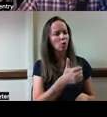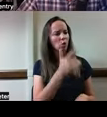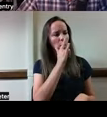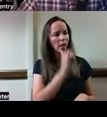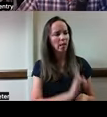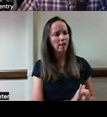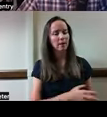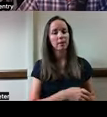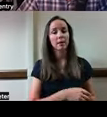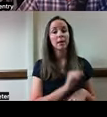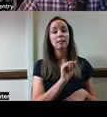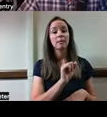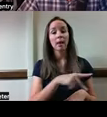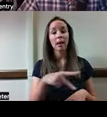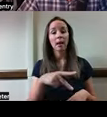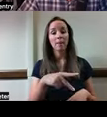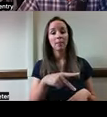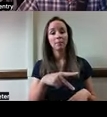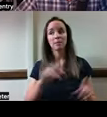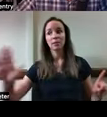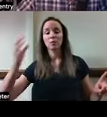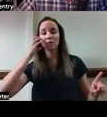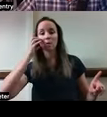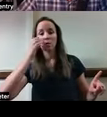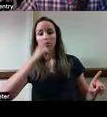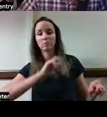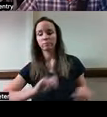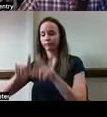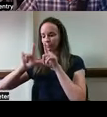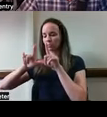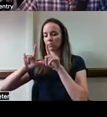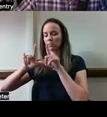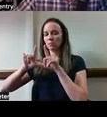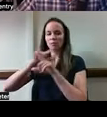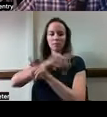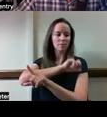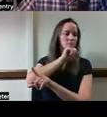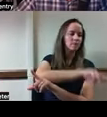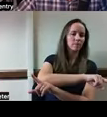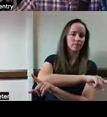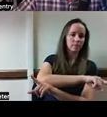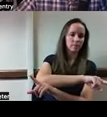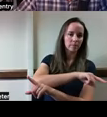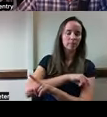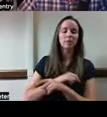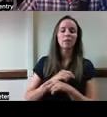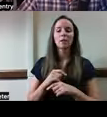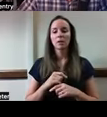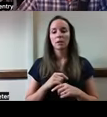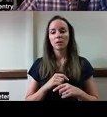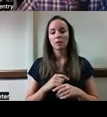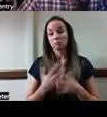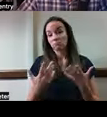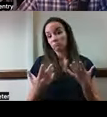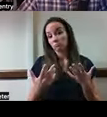The app on the cell phone gets a notification that has been triggered. So this is one way of